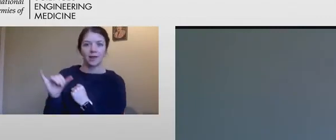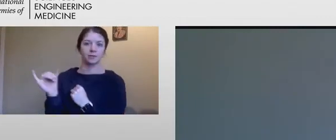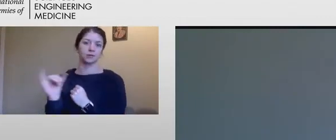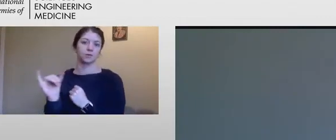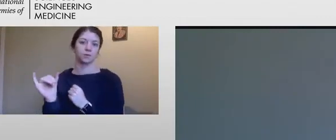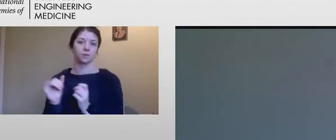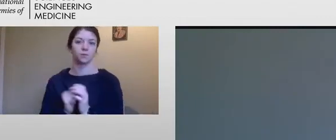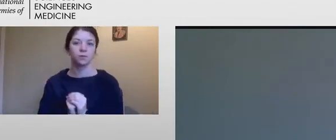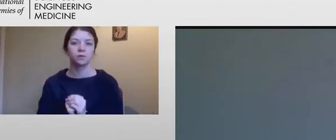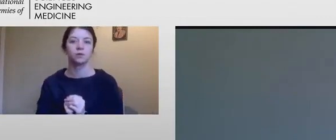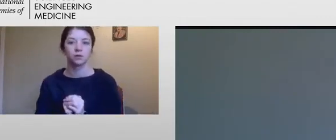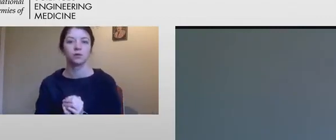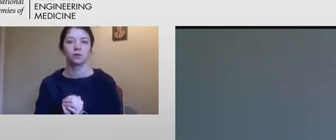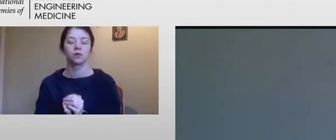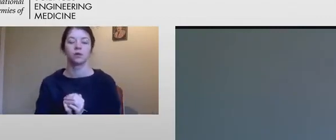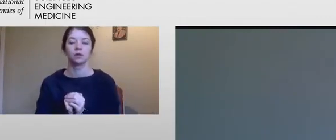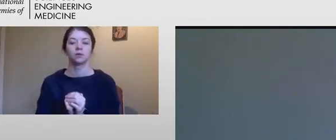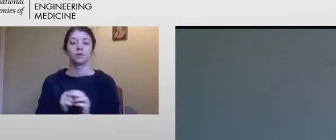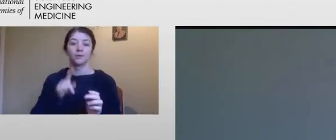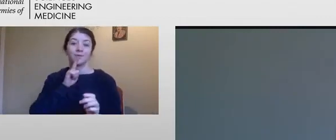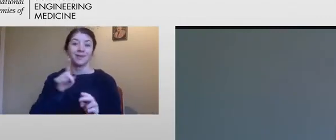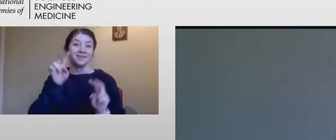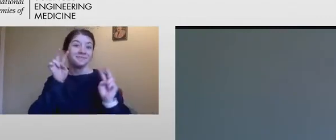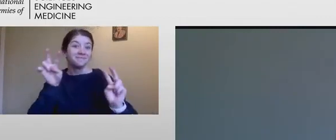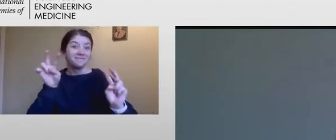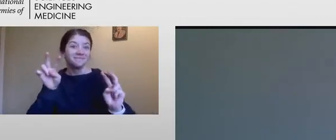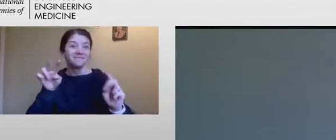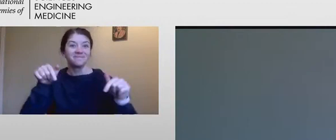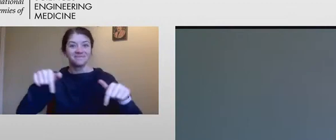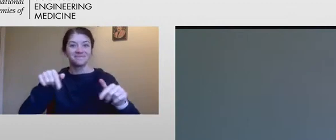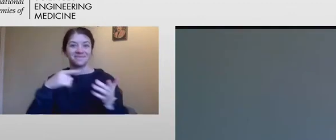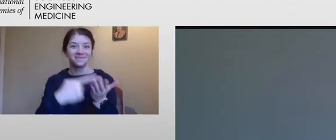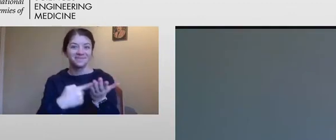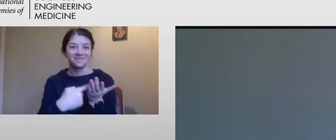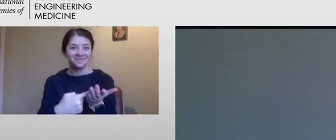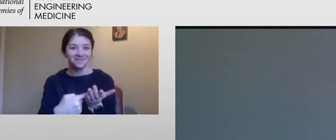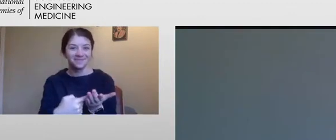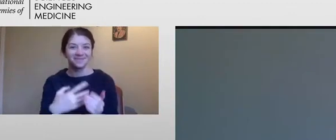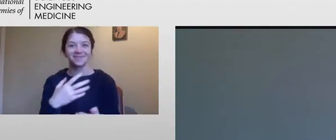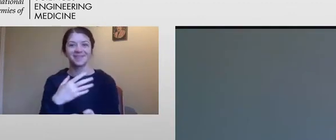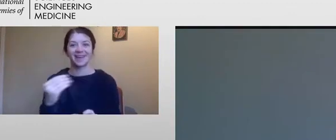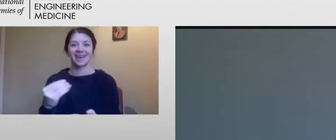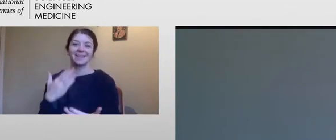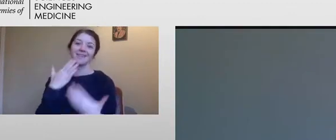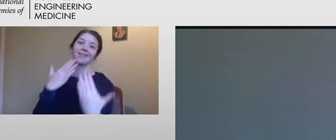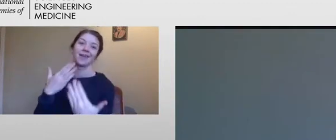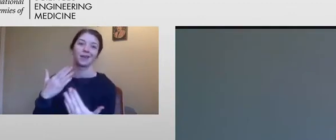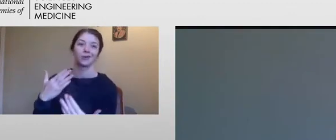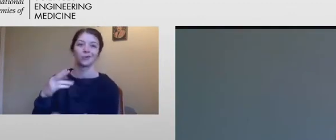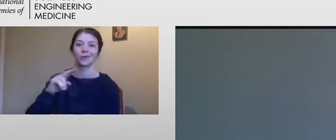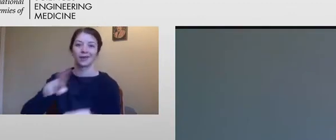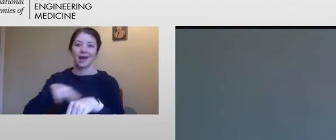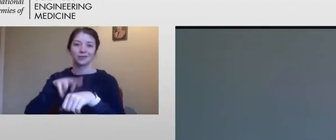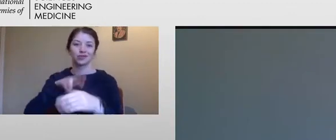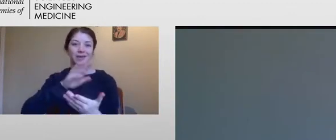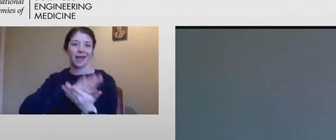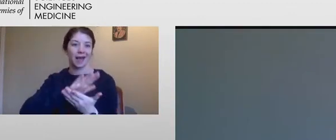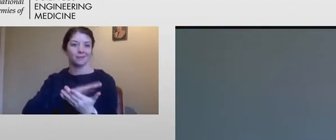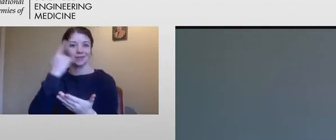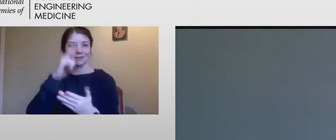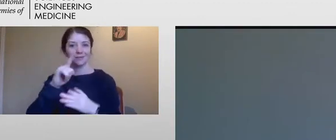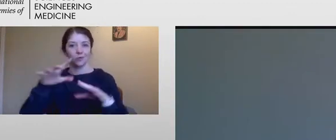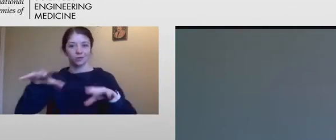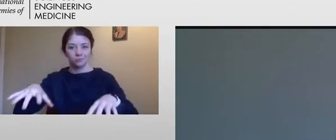And so, I look forward to the discussions today. And I thank the National Academies for using this